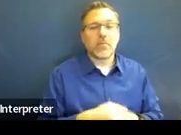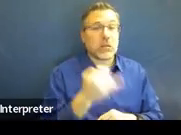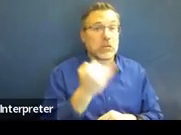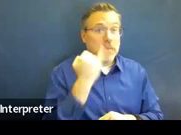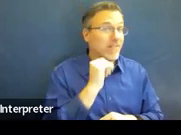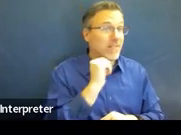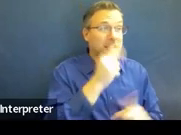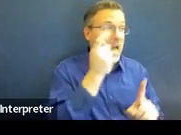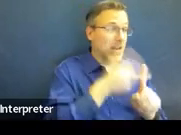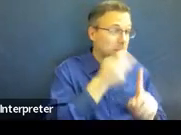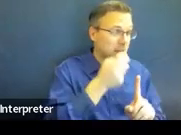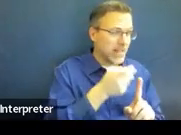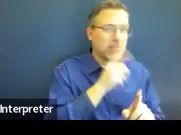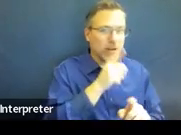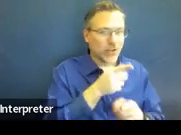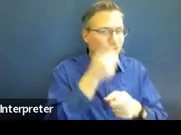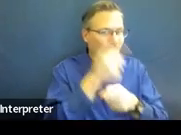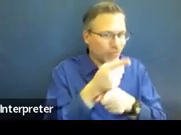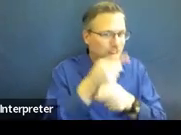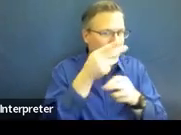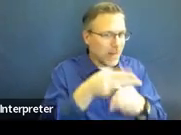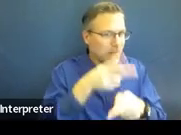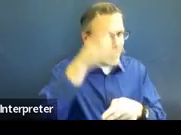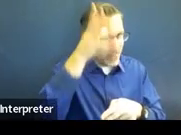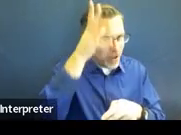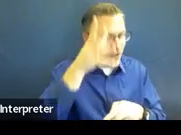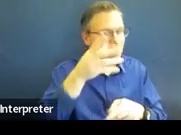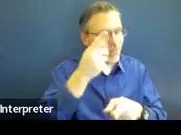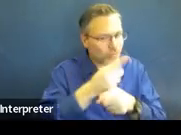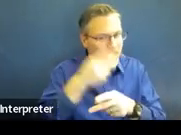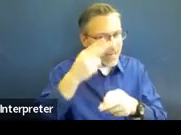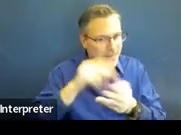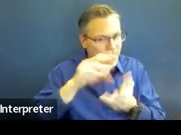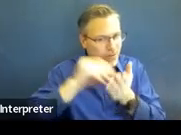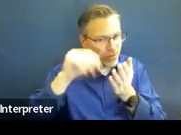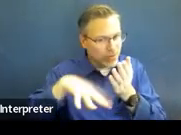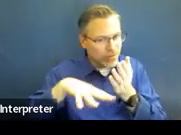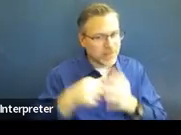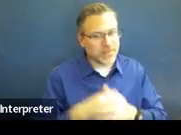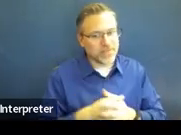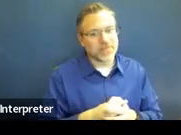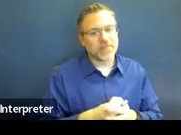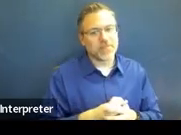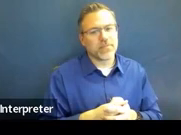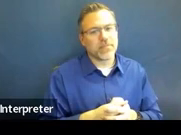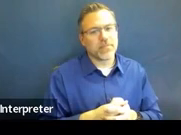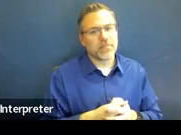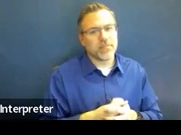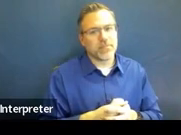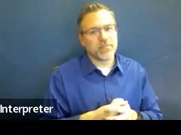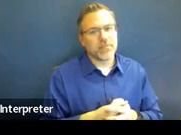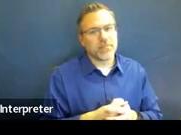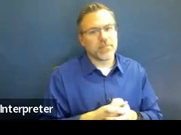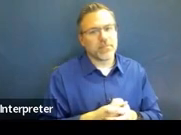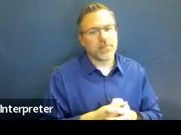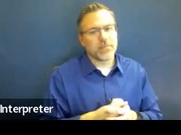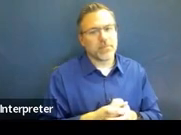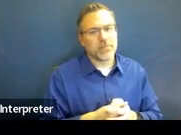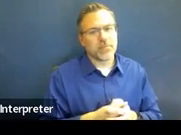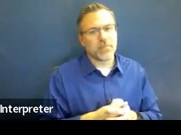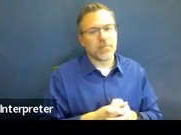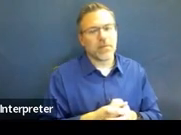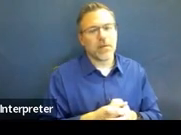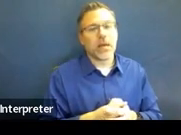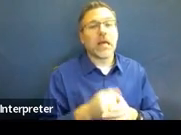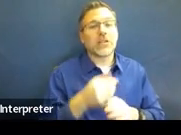the student, depending on if they are included in that. And then at least